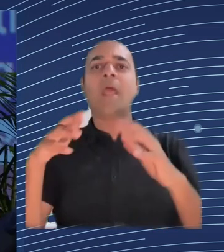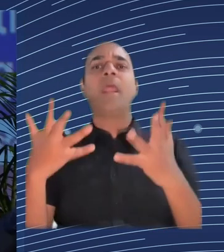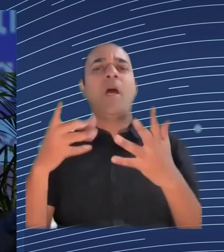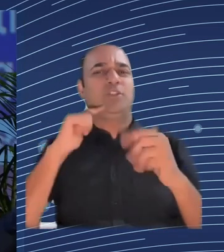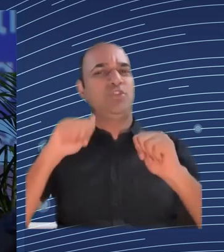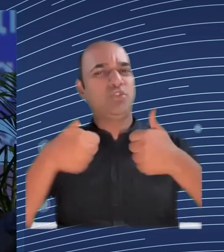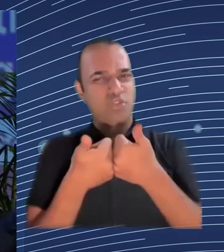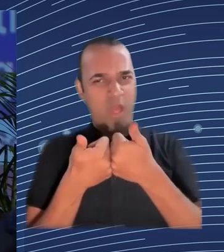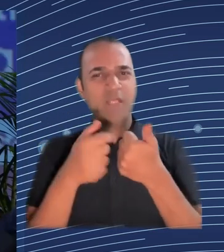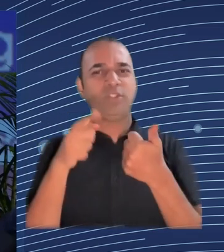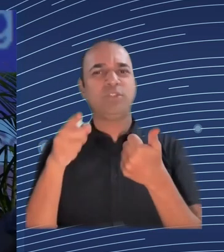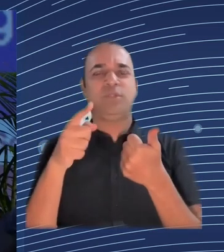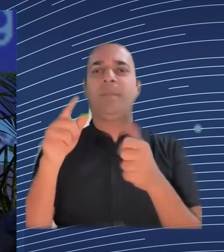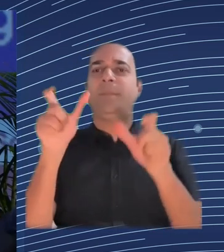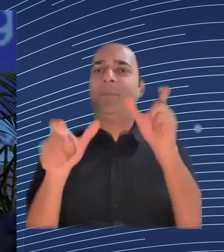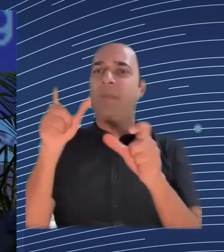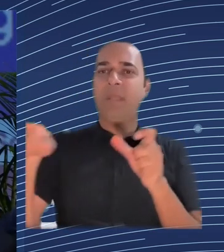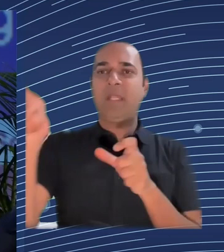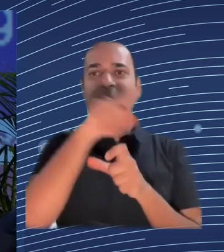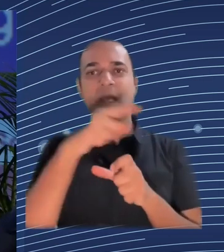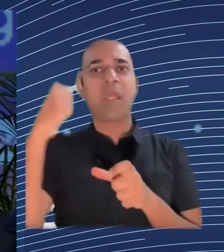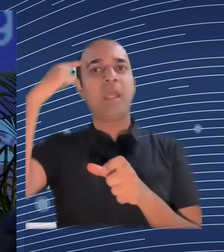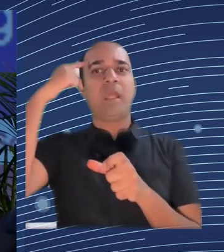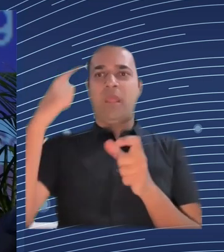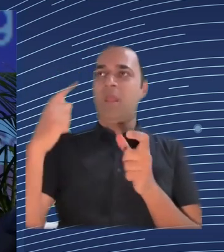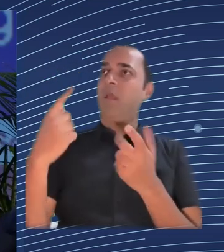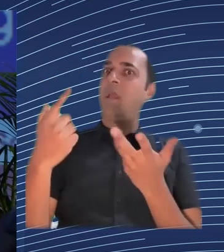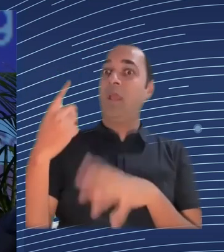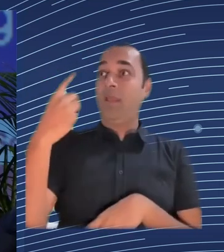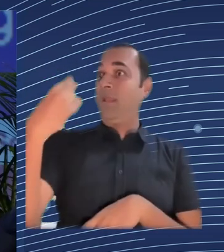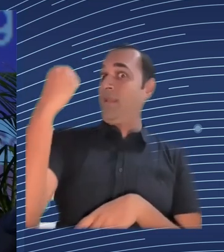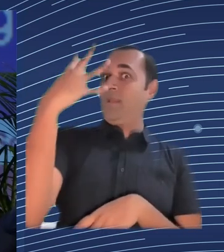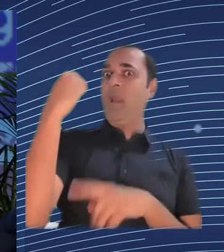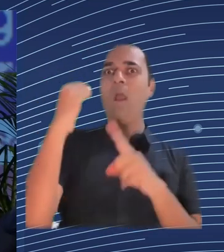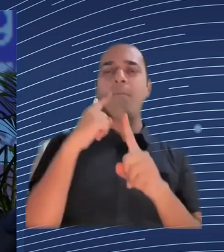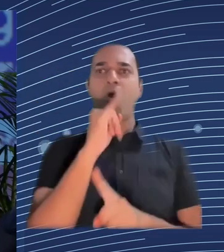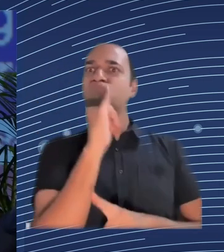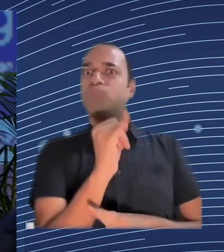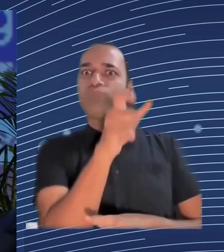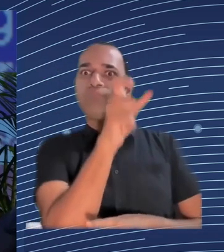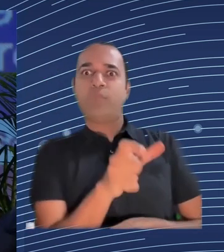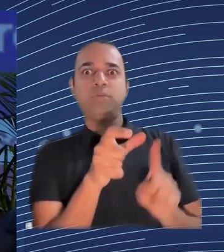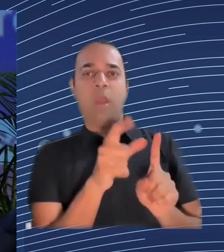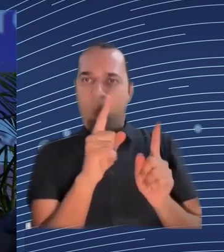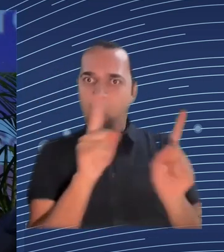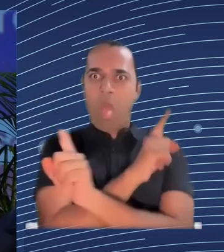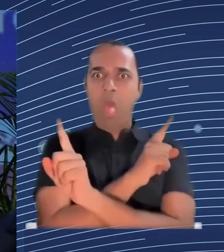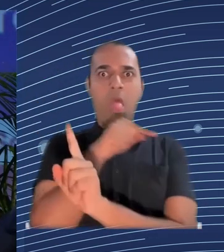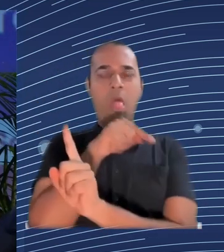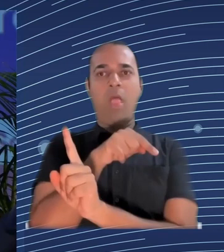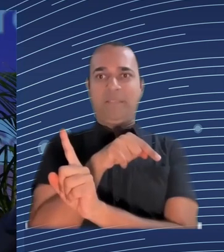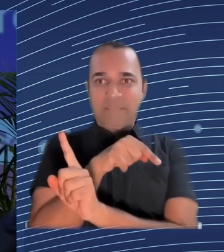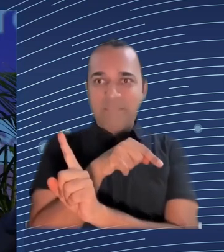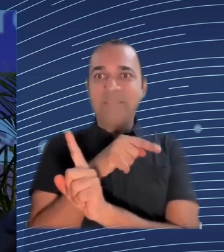extremely poor quality and that's because, you know, a lot of what we're talking about here is about kind of supply-led technology